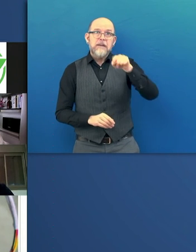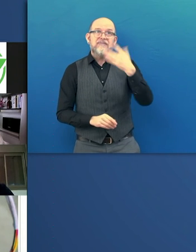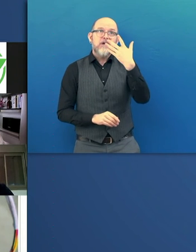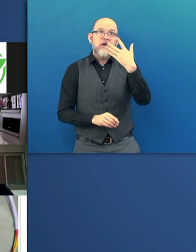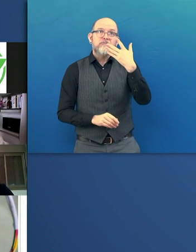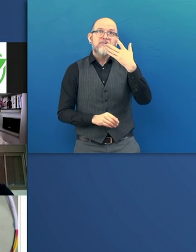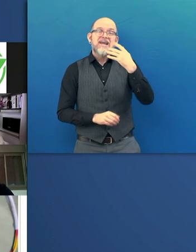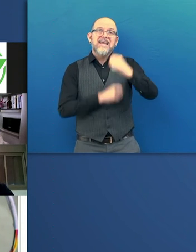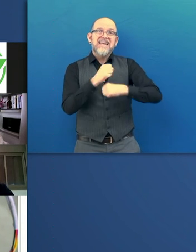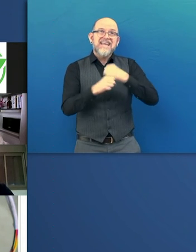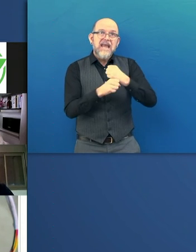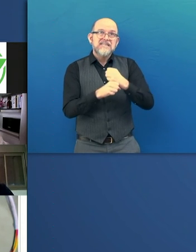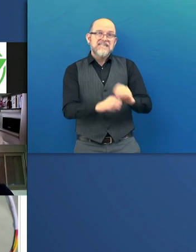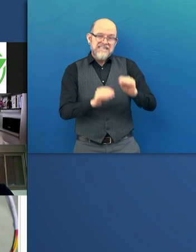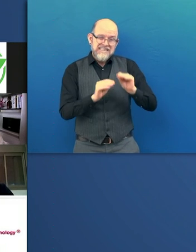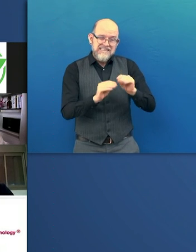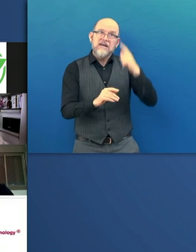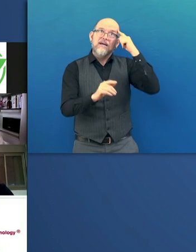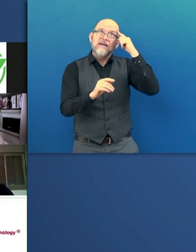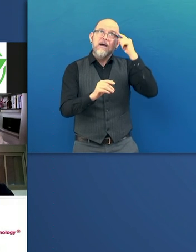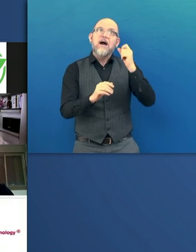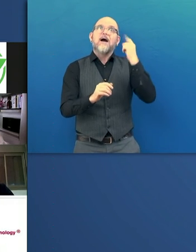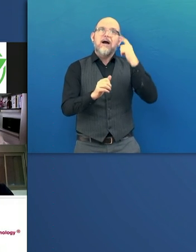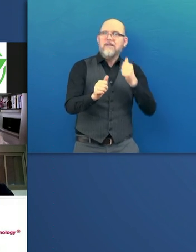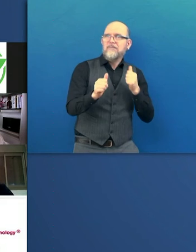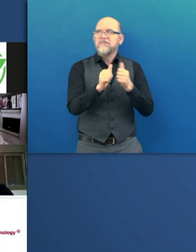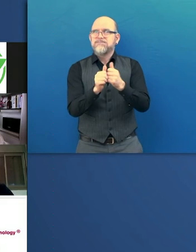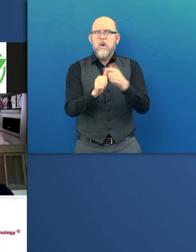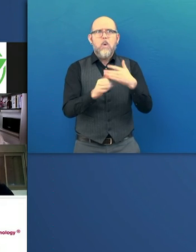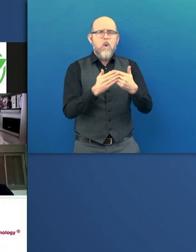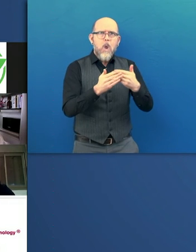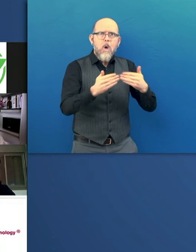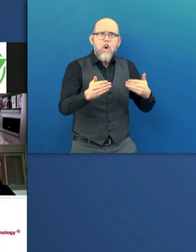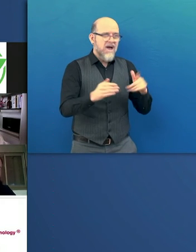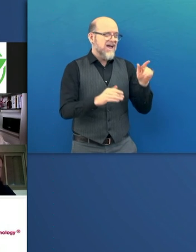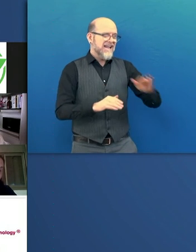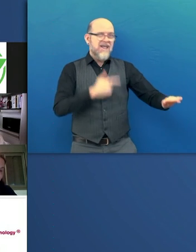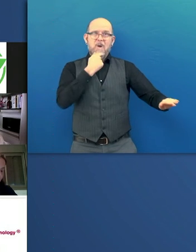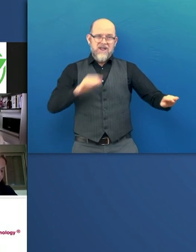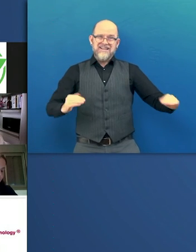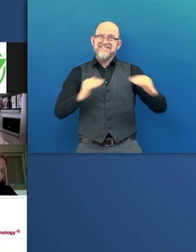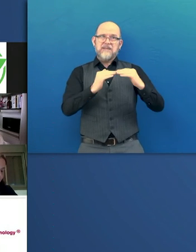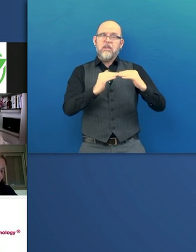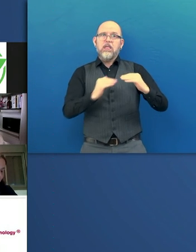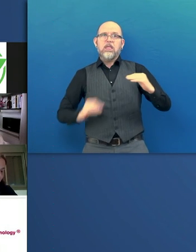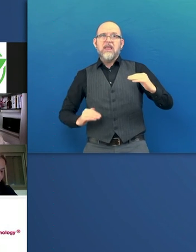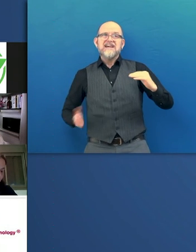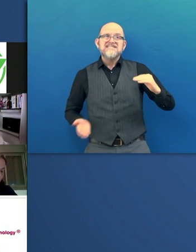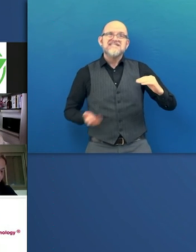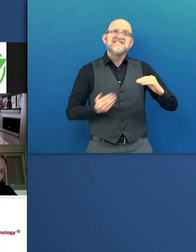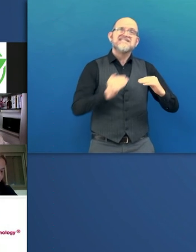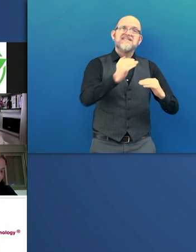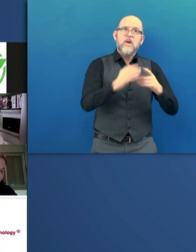long period, I can say. So in our team, we are engineers and neurologists,